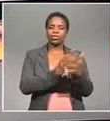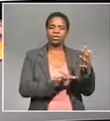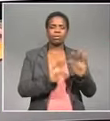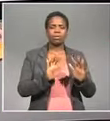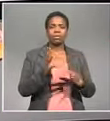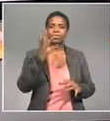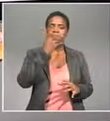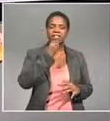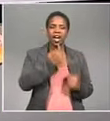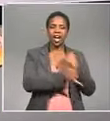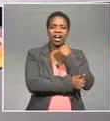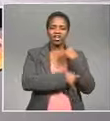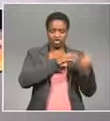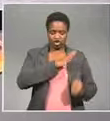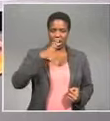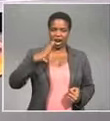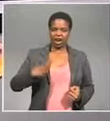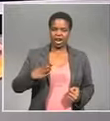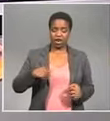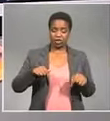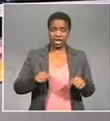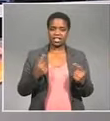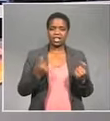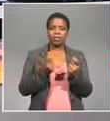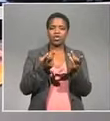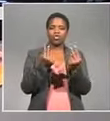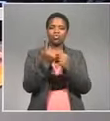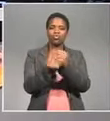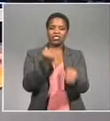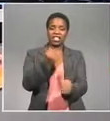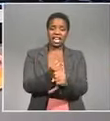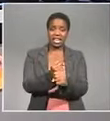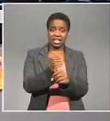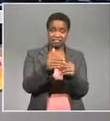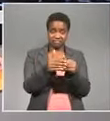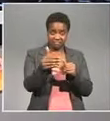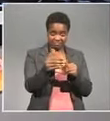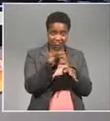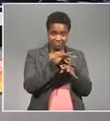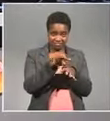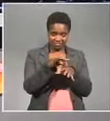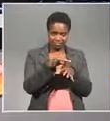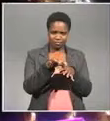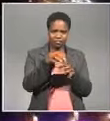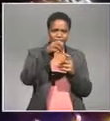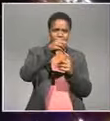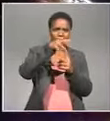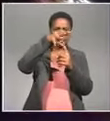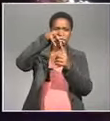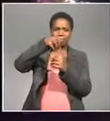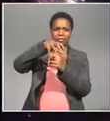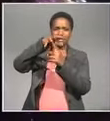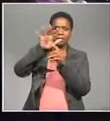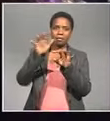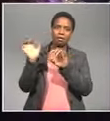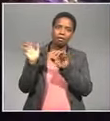been lighting up The night sky In China's Shangji province Ahead of the Chinese New Year celebrations Locals and tourists Have